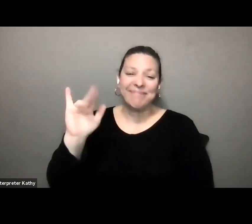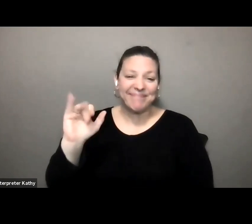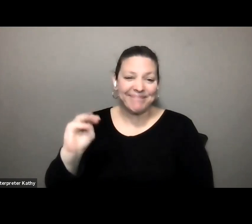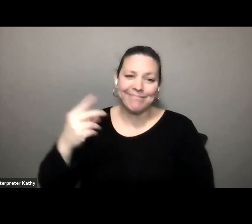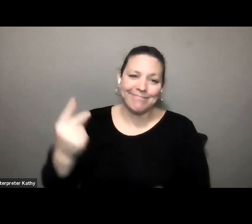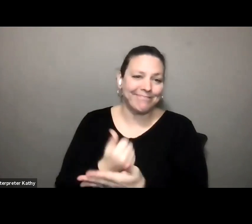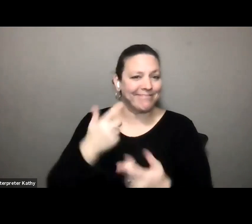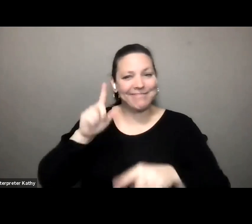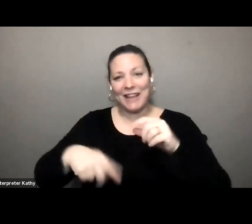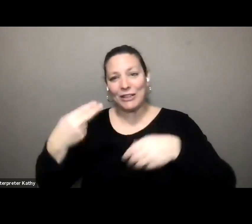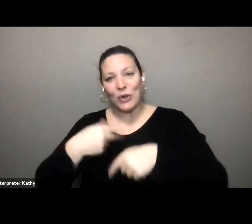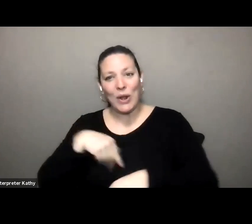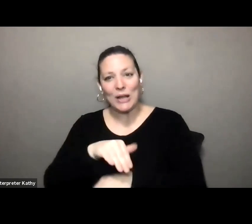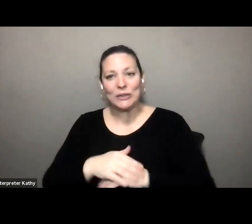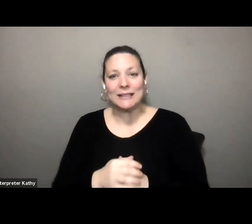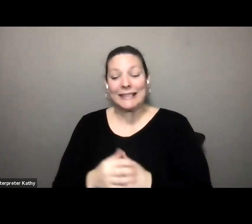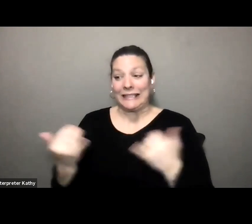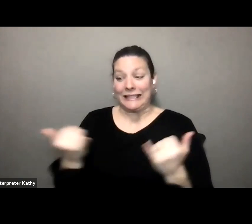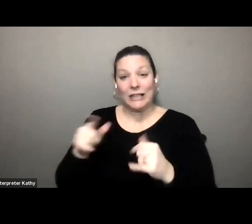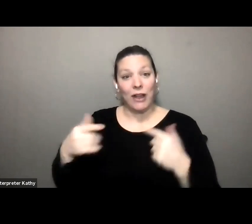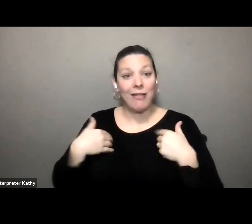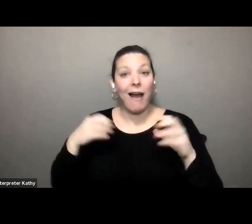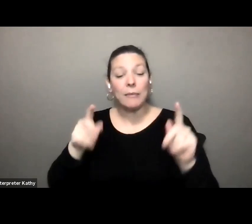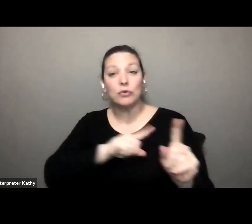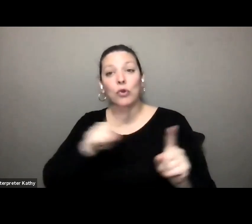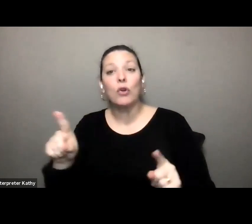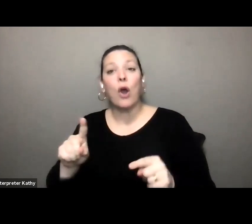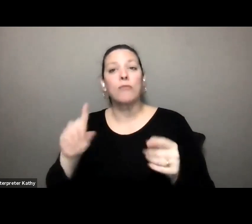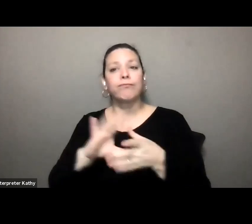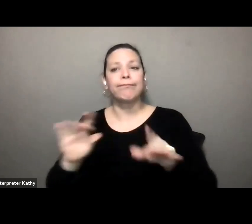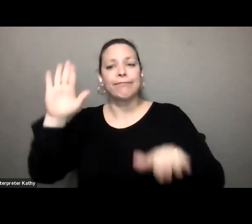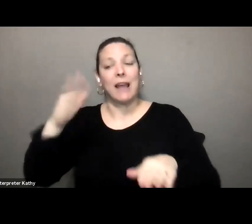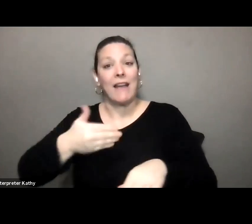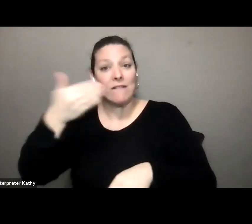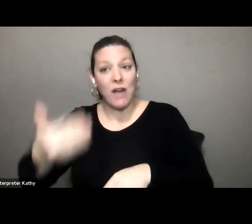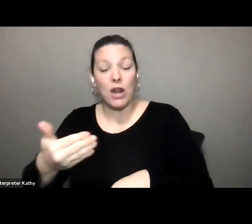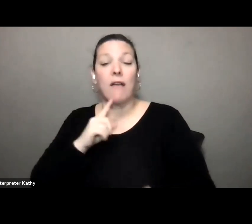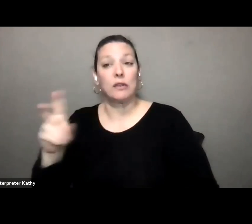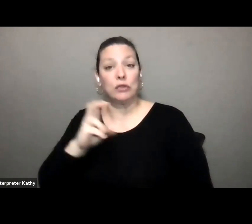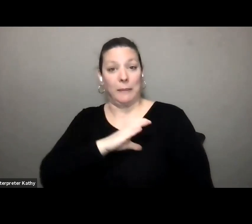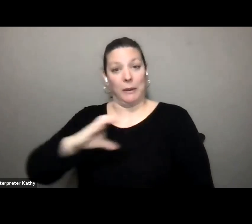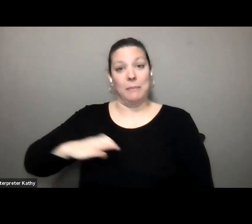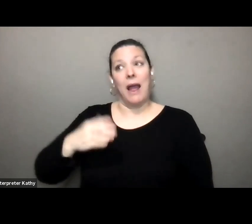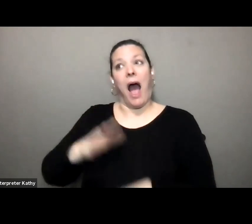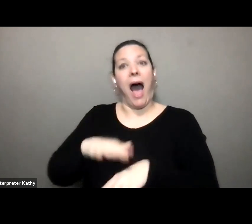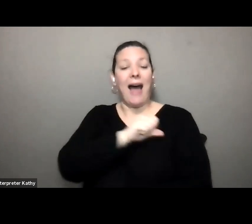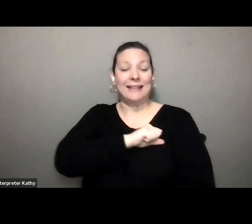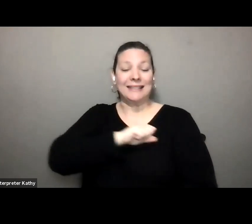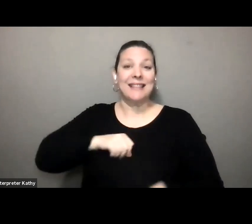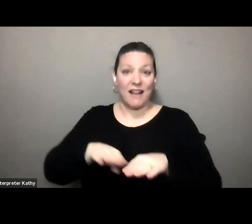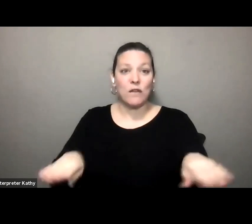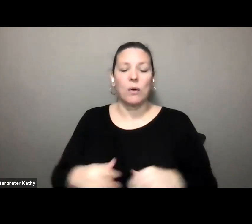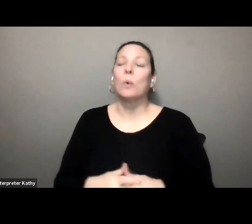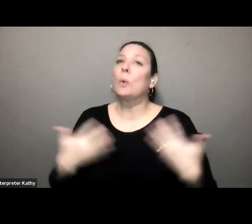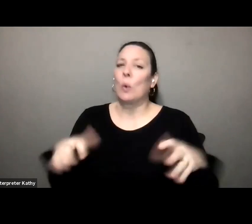tonight because today she was given the opportunity to testify in front of the transportation committee on the senate floor she did